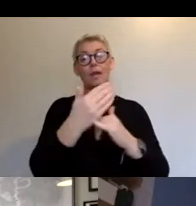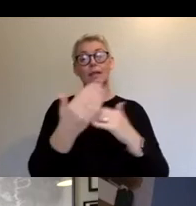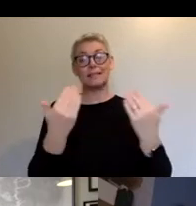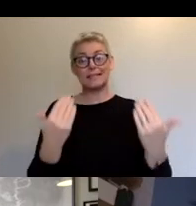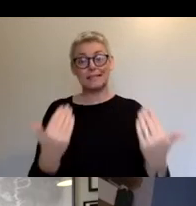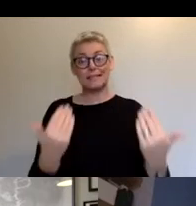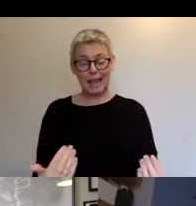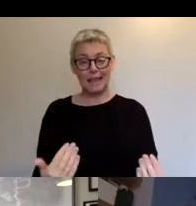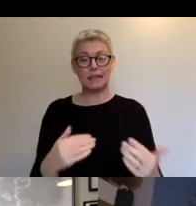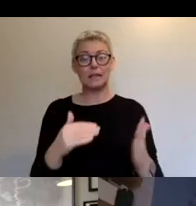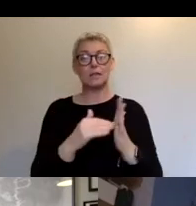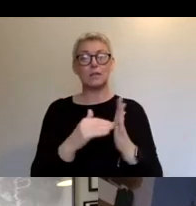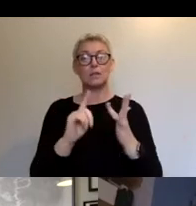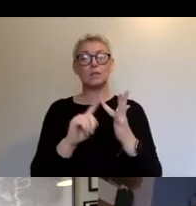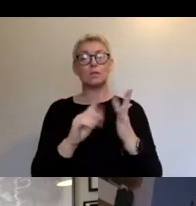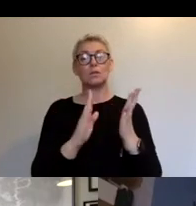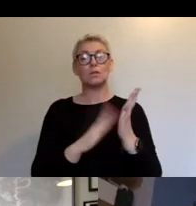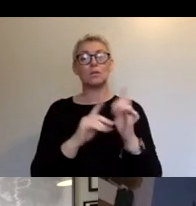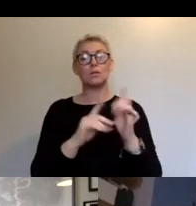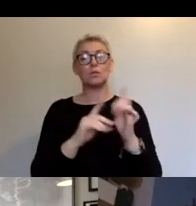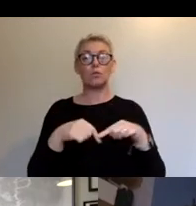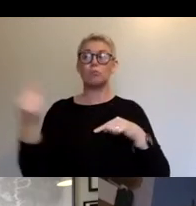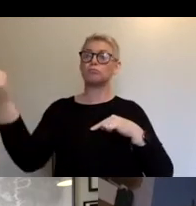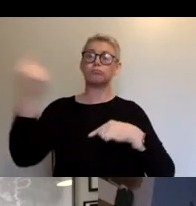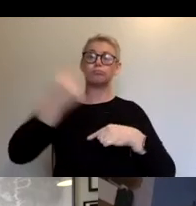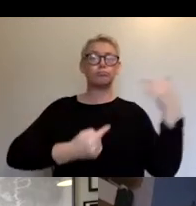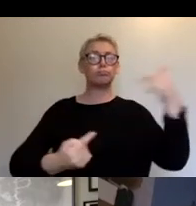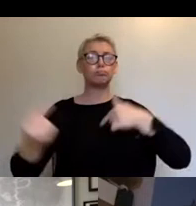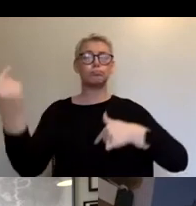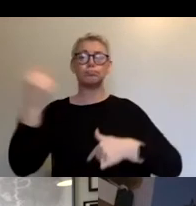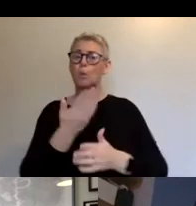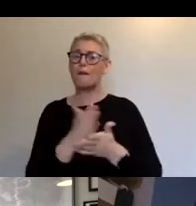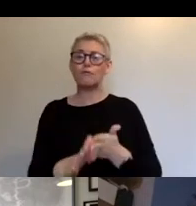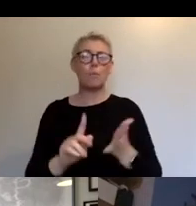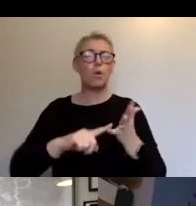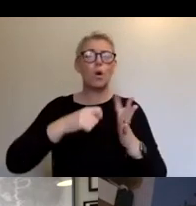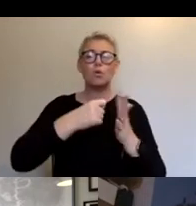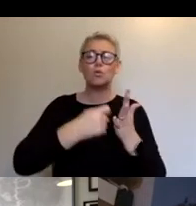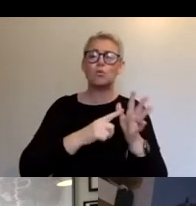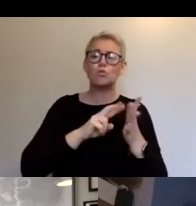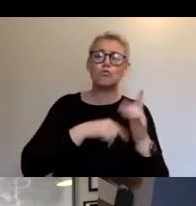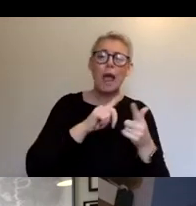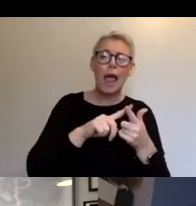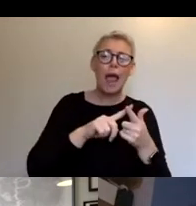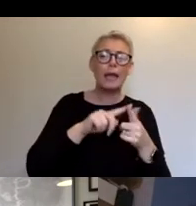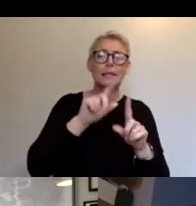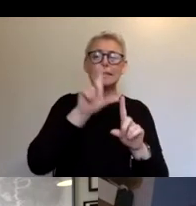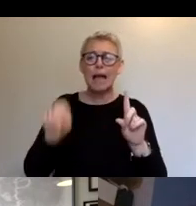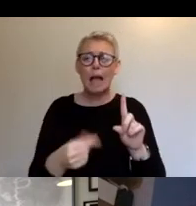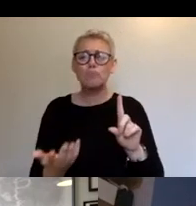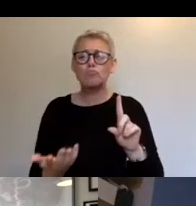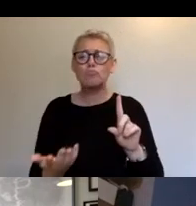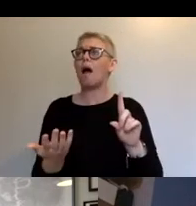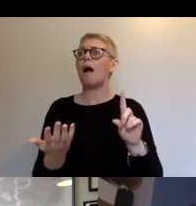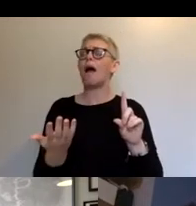zoom room from Ukraine, from Cyprus, from the United States, people that wouldn't necessarily have been on the streets